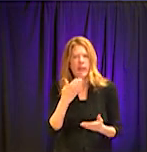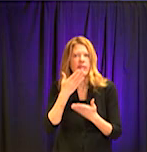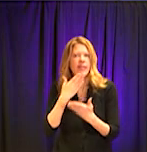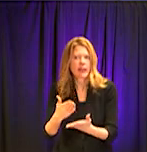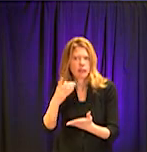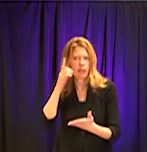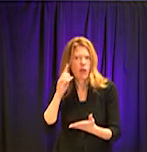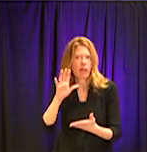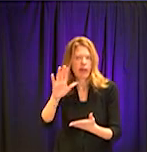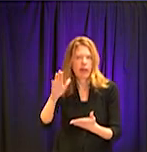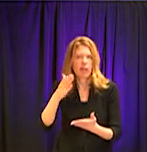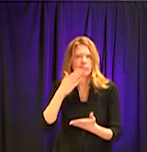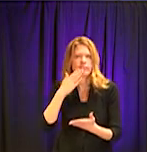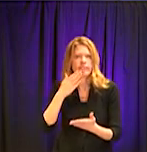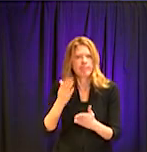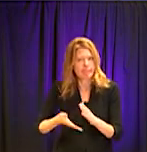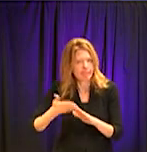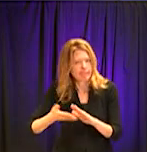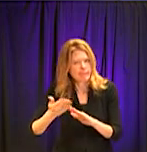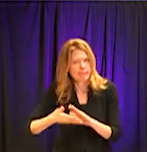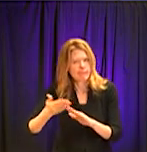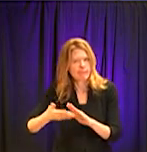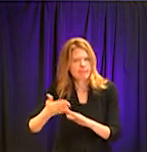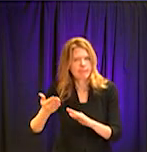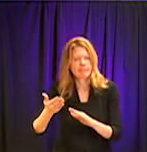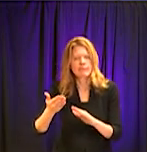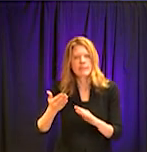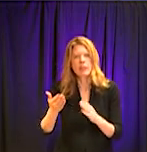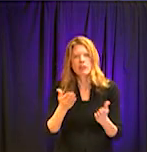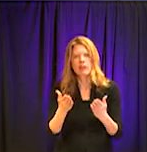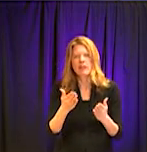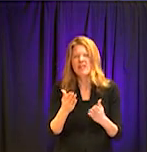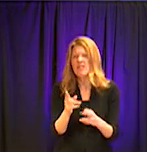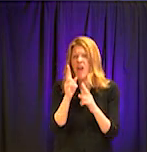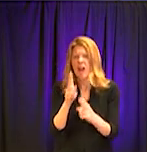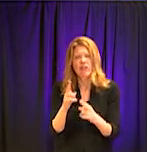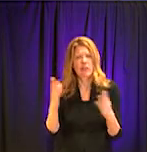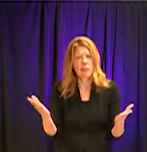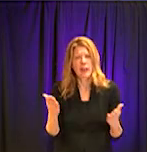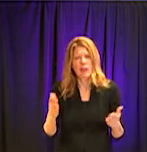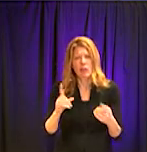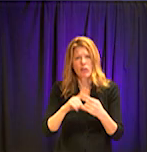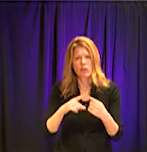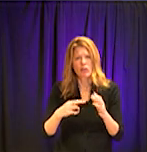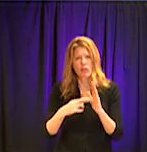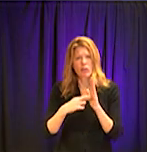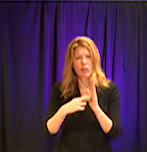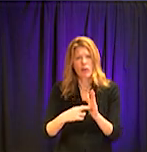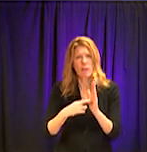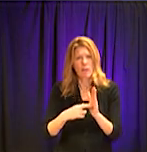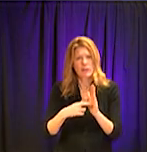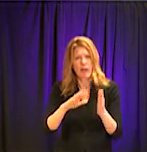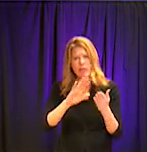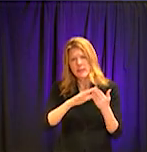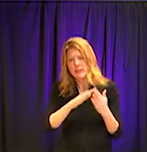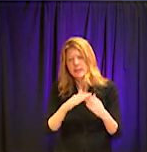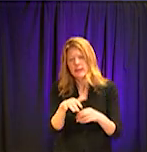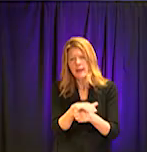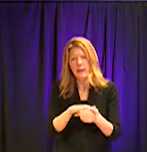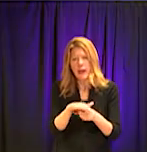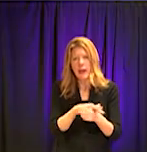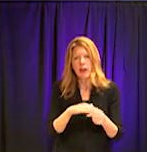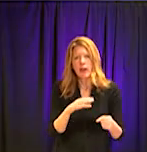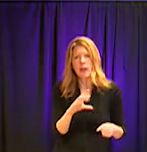those services. So it's an honor to be here to represent the city of DeKalb County and I'm happy to